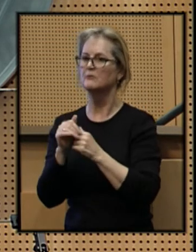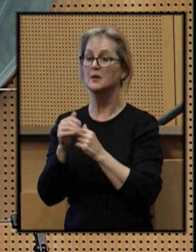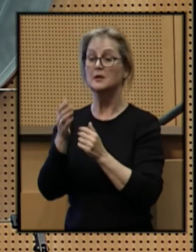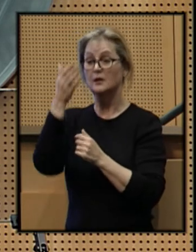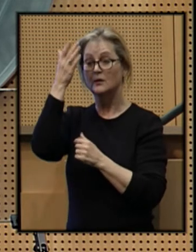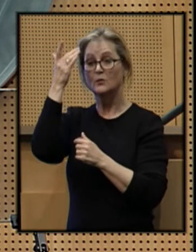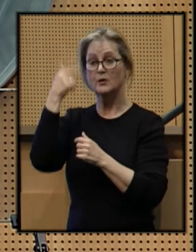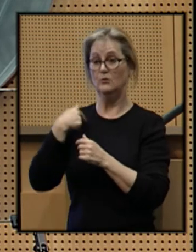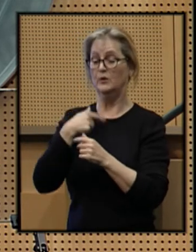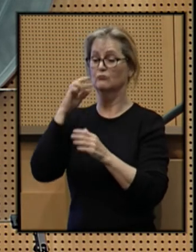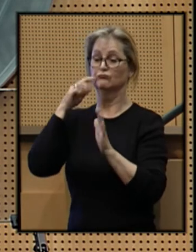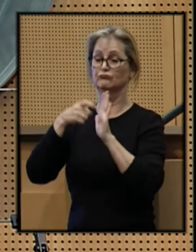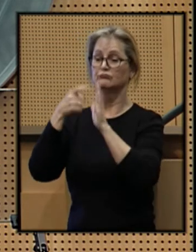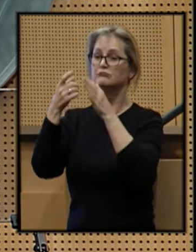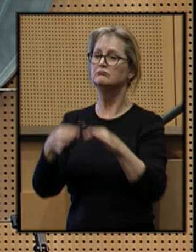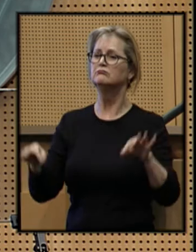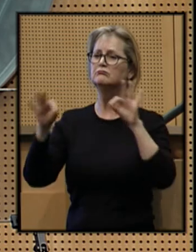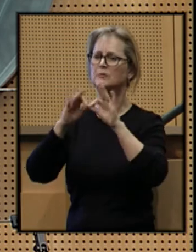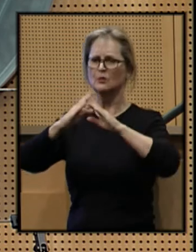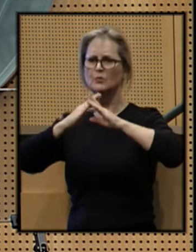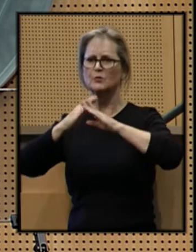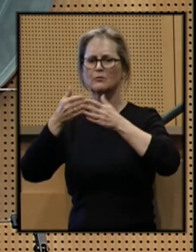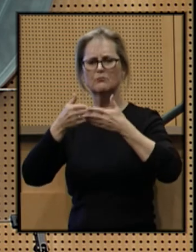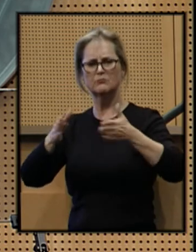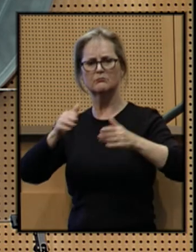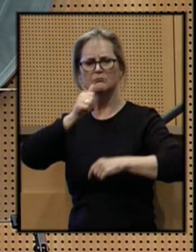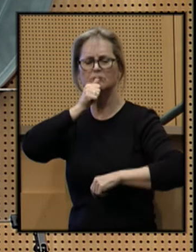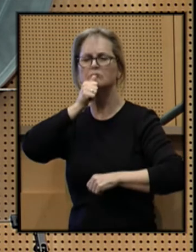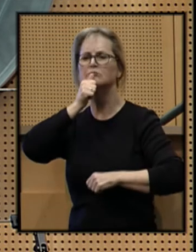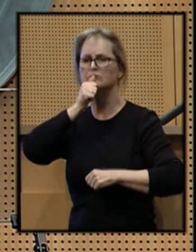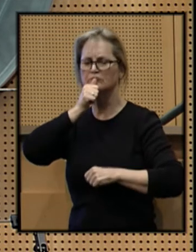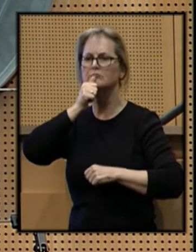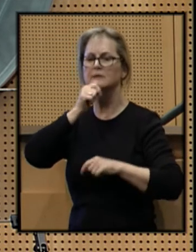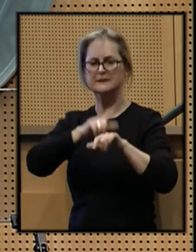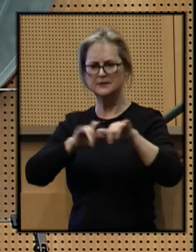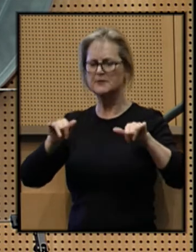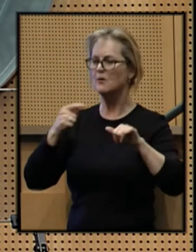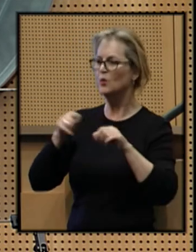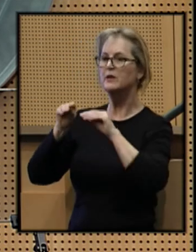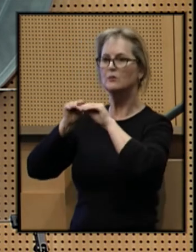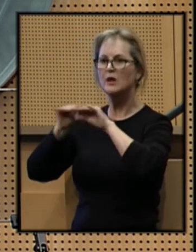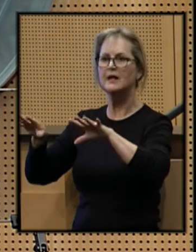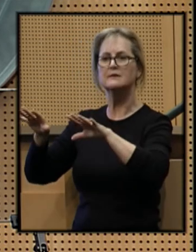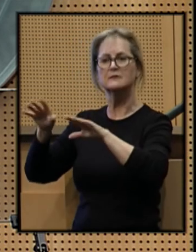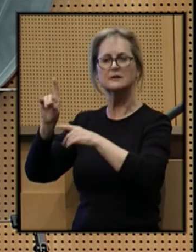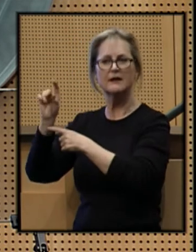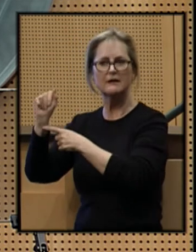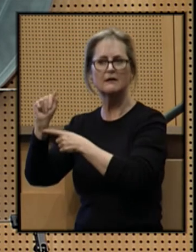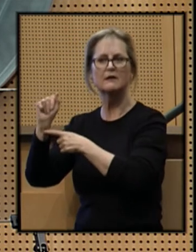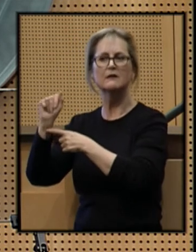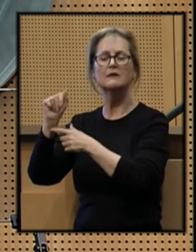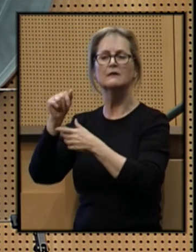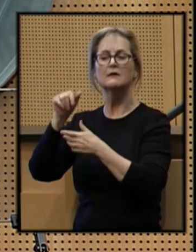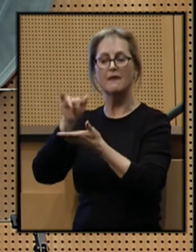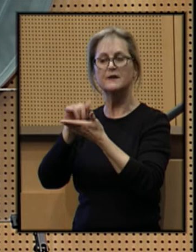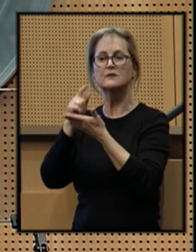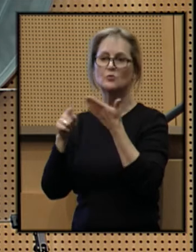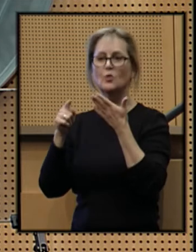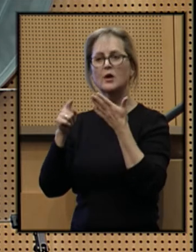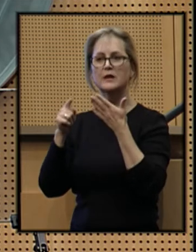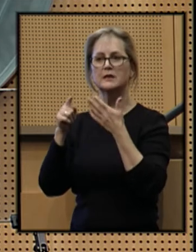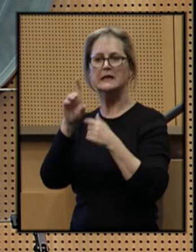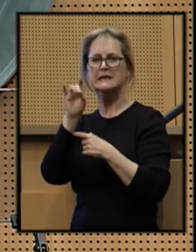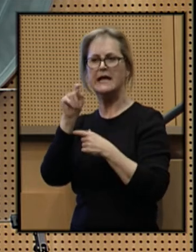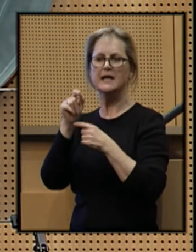we recognize the importance of protecting the public's privacy while we release data. This is what a data-driven